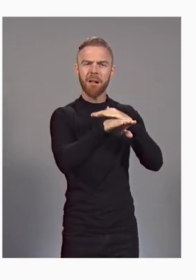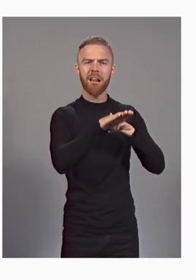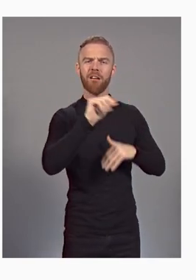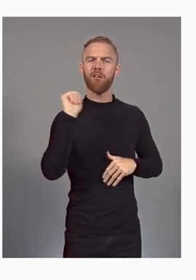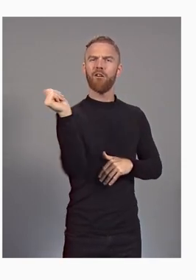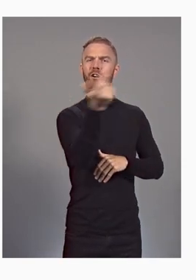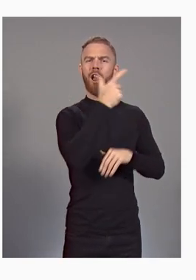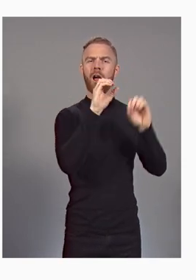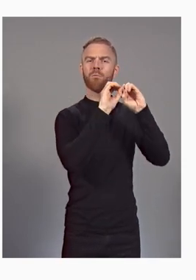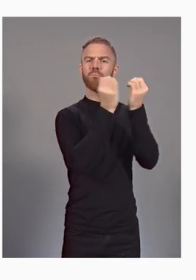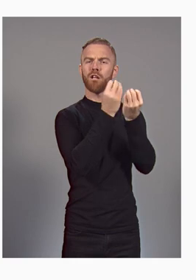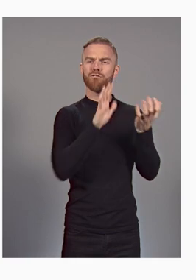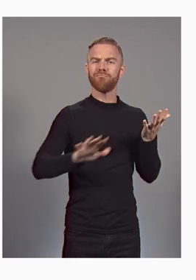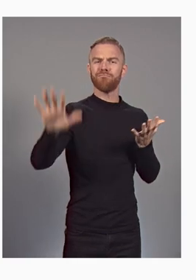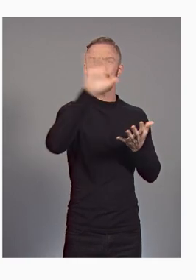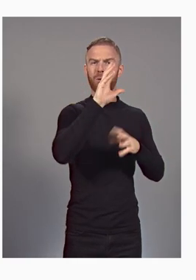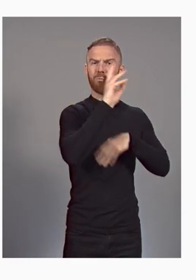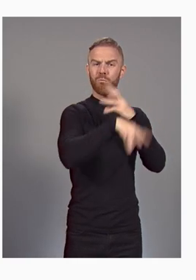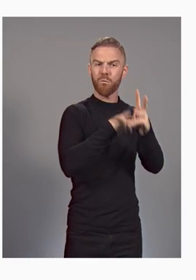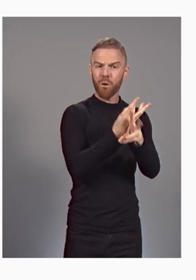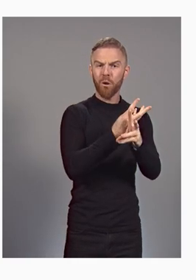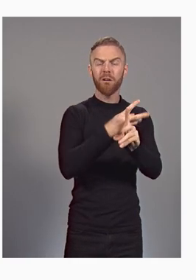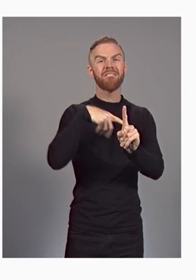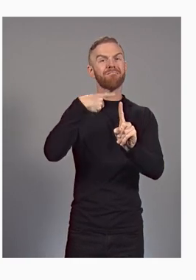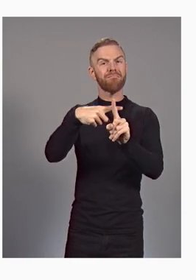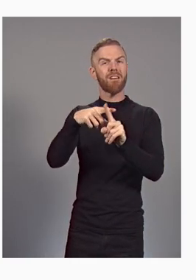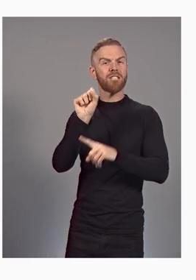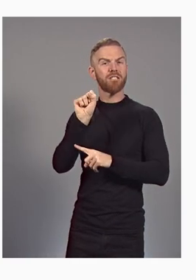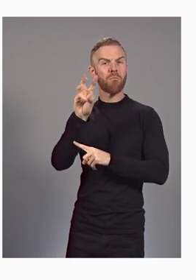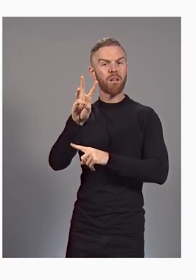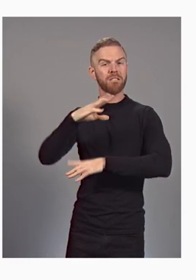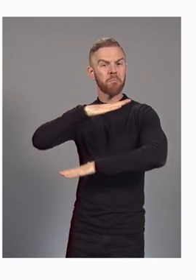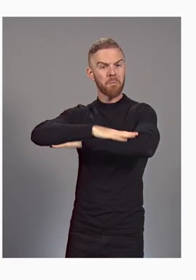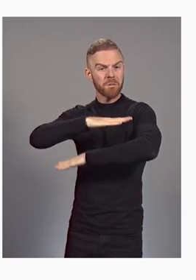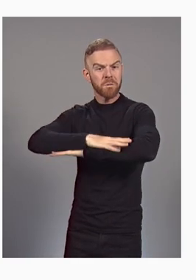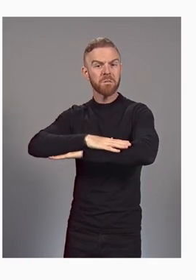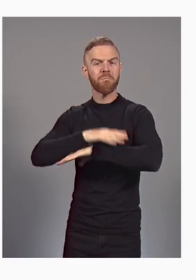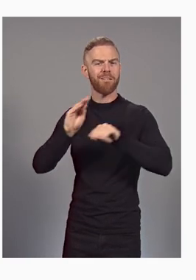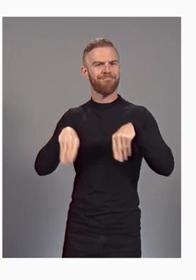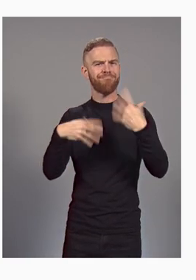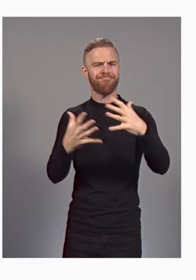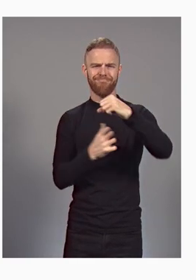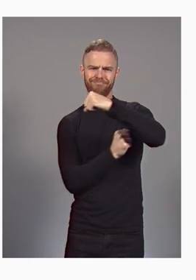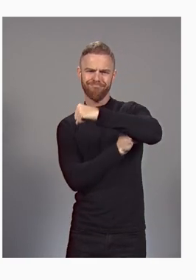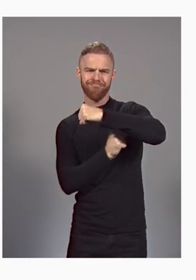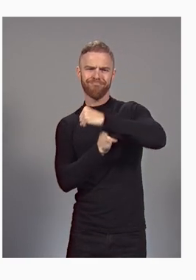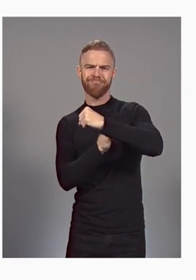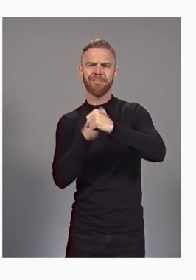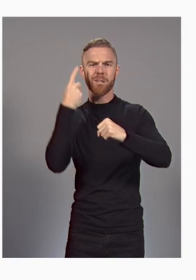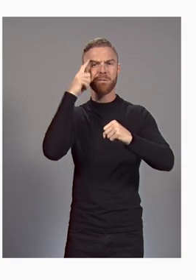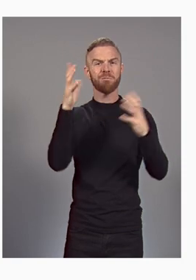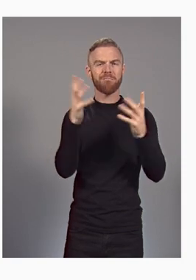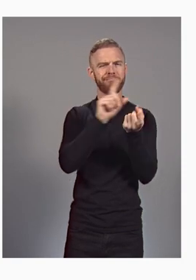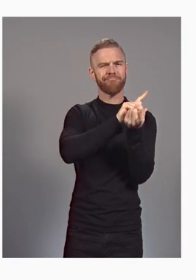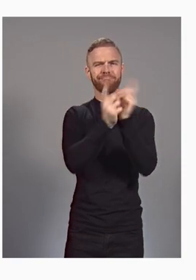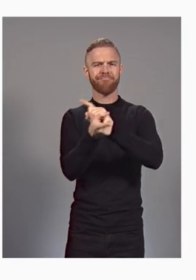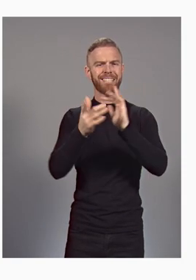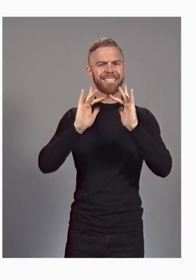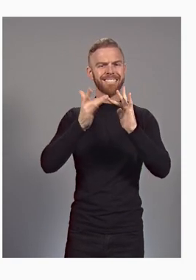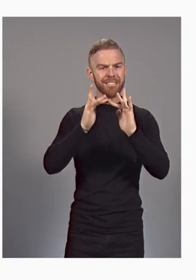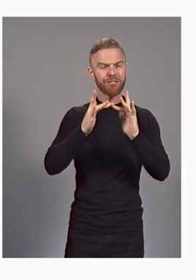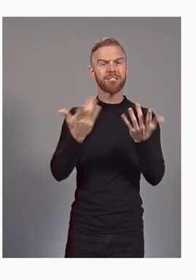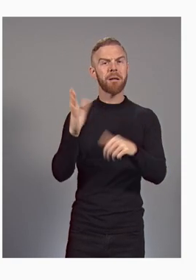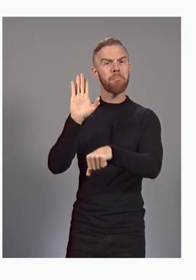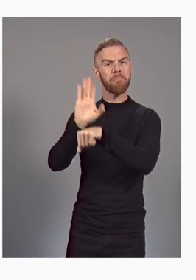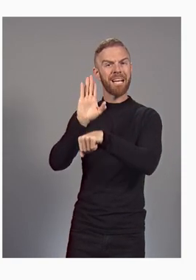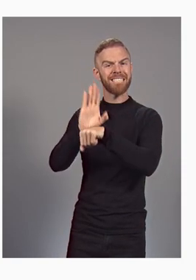accessible by simplification to every organization around the world as software platforms that provide